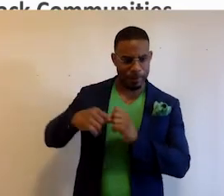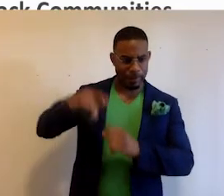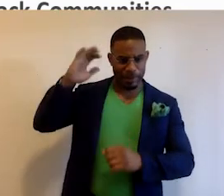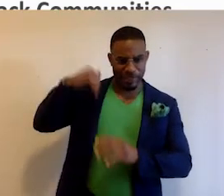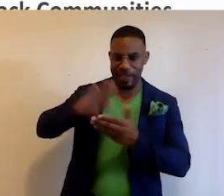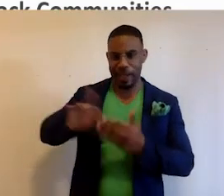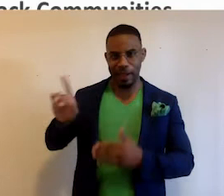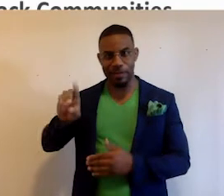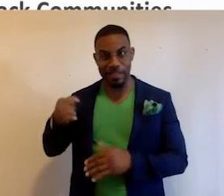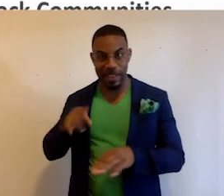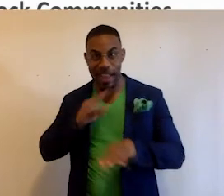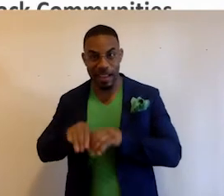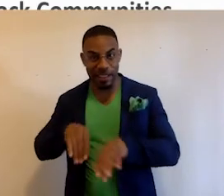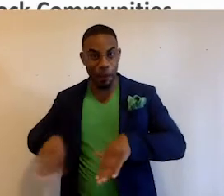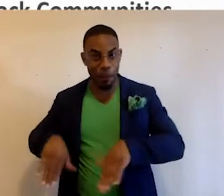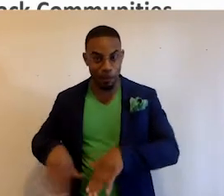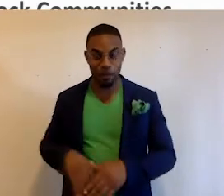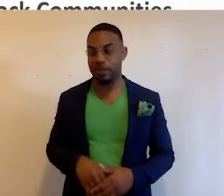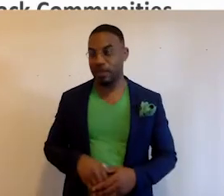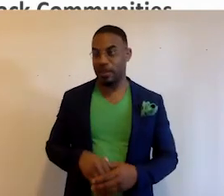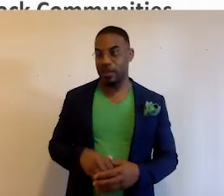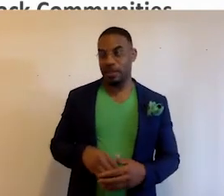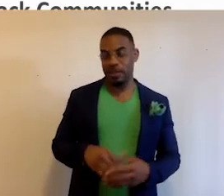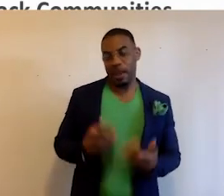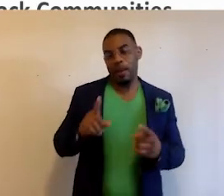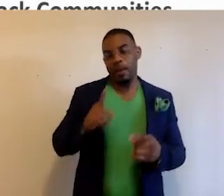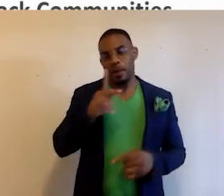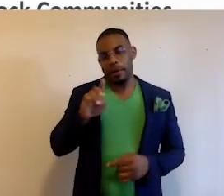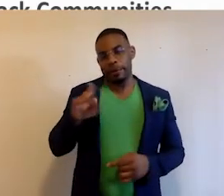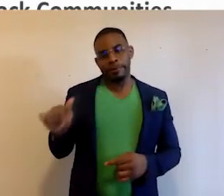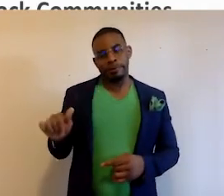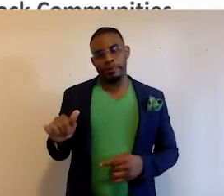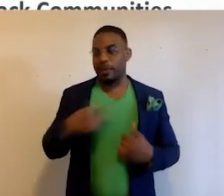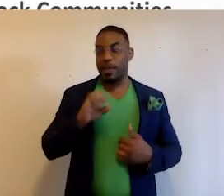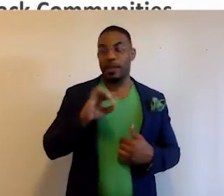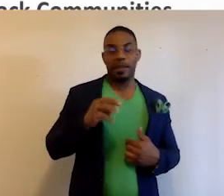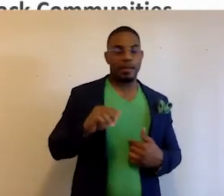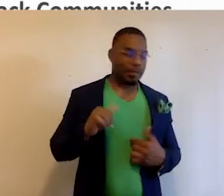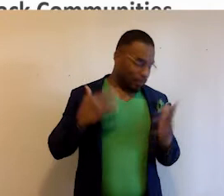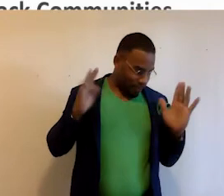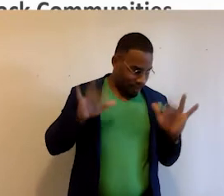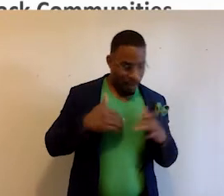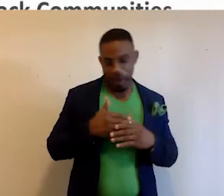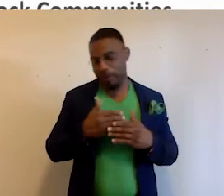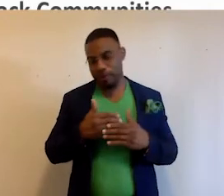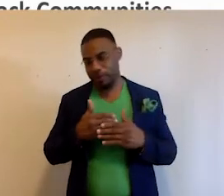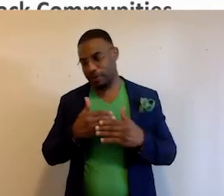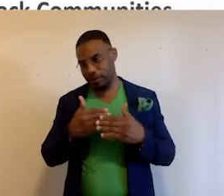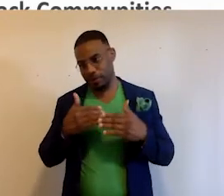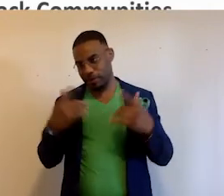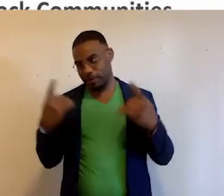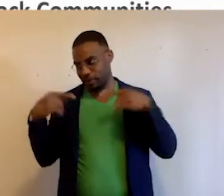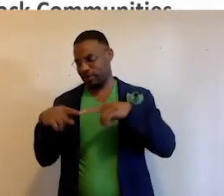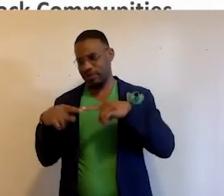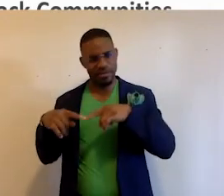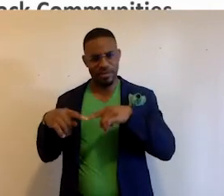in college. He was a DJ, actually. Andy happened to be a Kappa, and I was a Sigma. Don't ask me how we ended up. Wanting